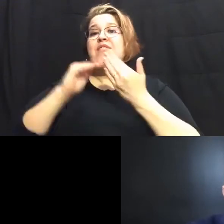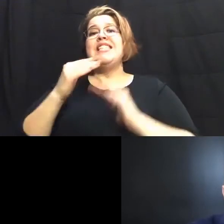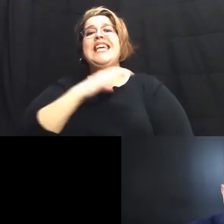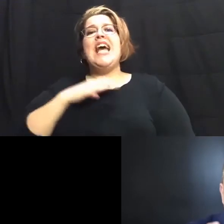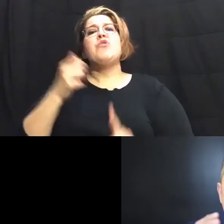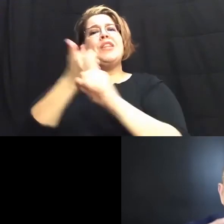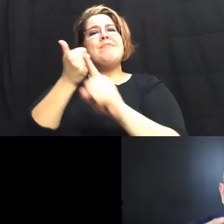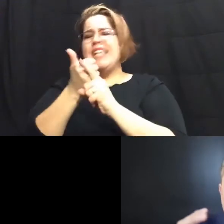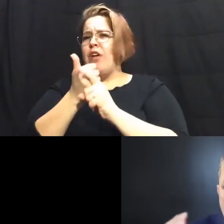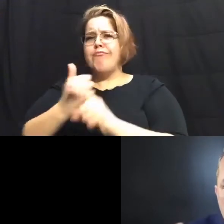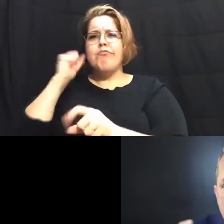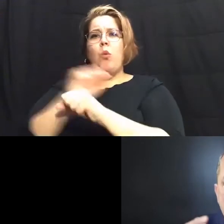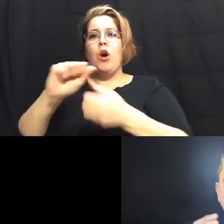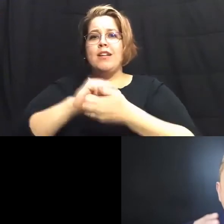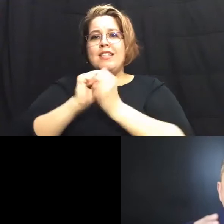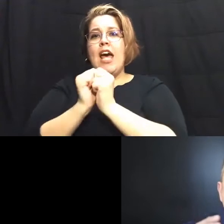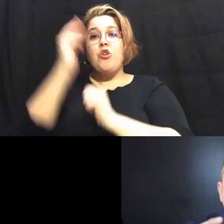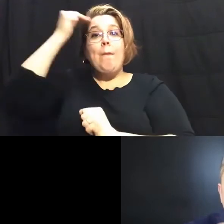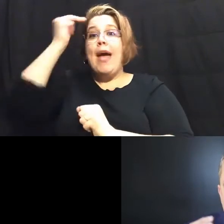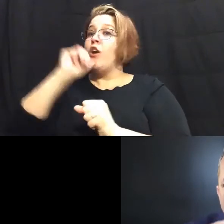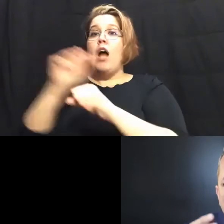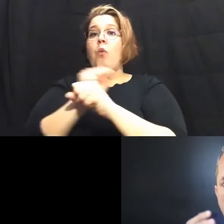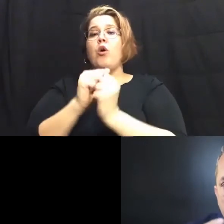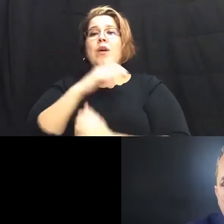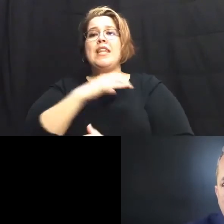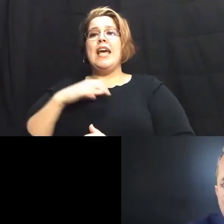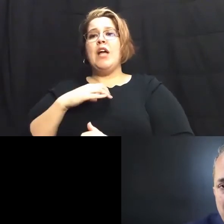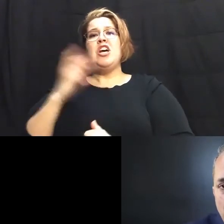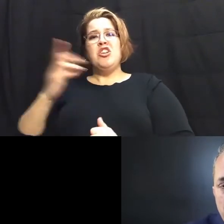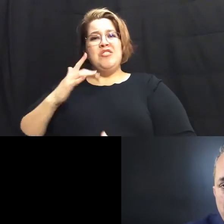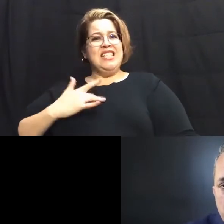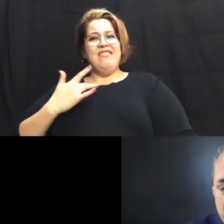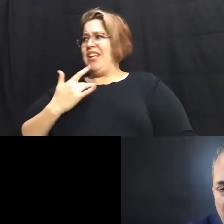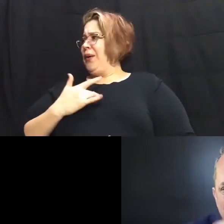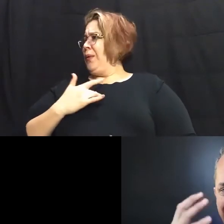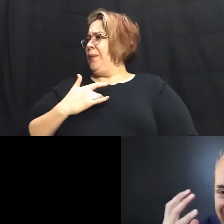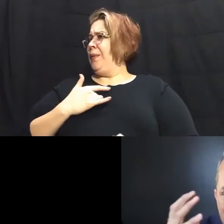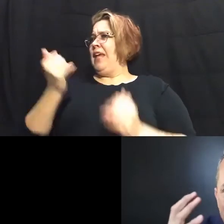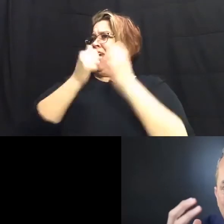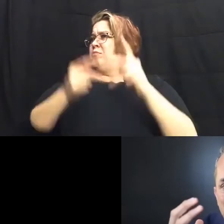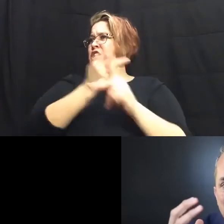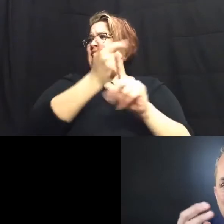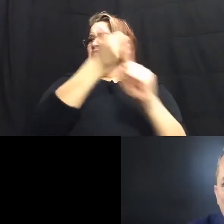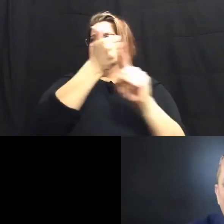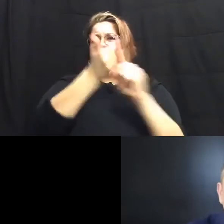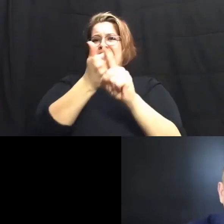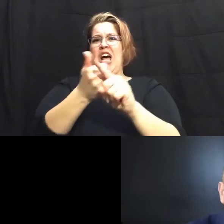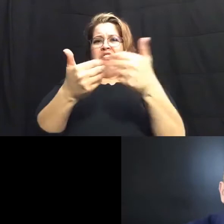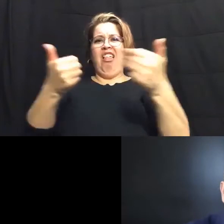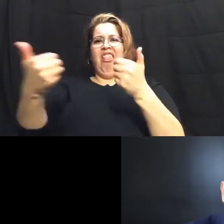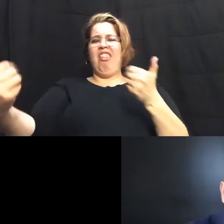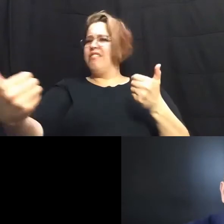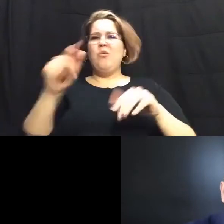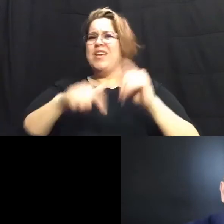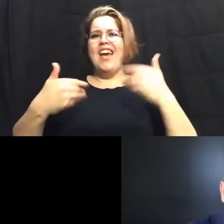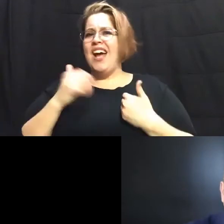don't work together the mayor not working with the city council there's this palpable feeling that it's everybody for themselves we can't have that in our city so look i